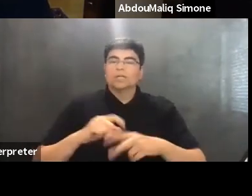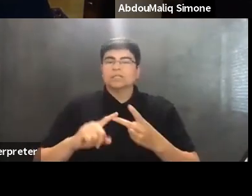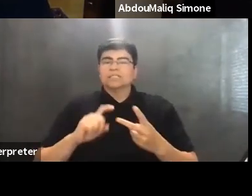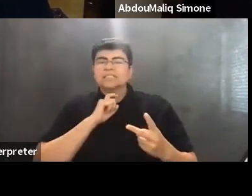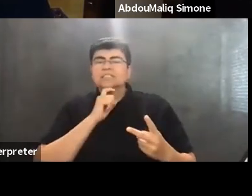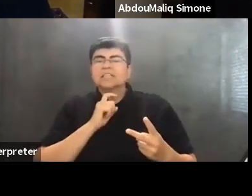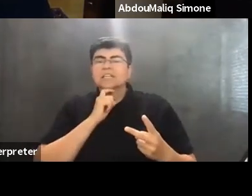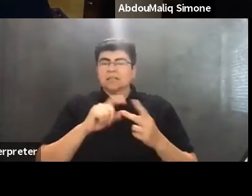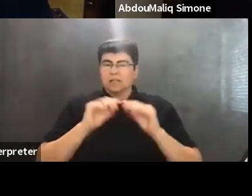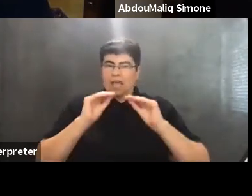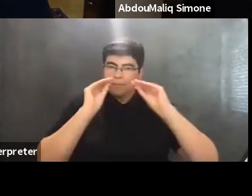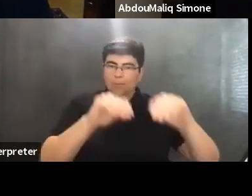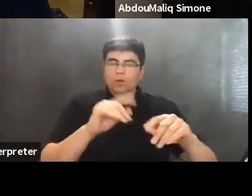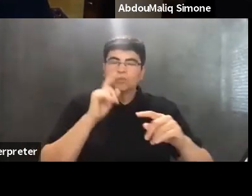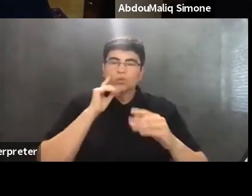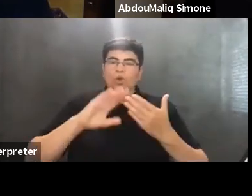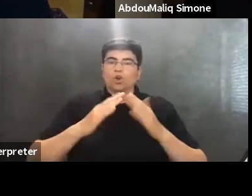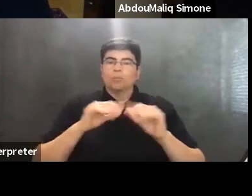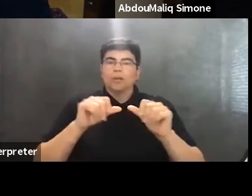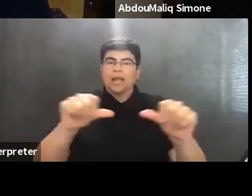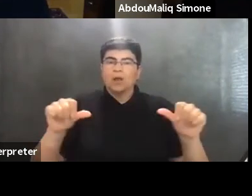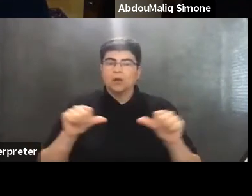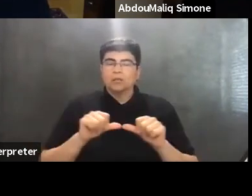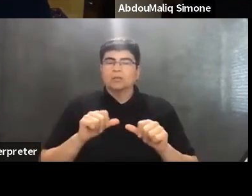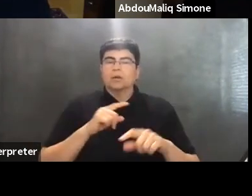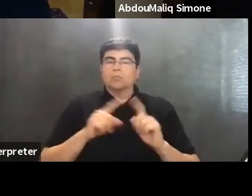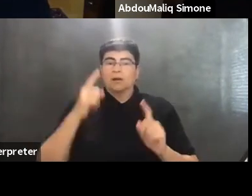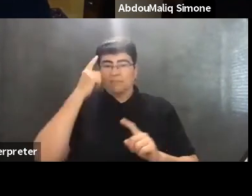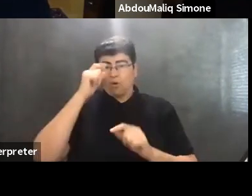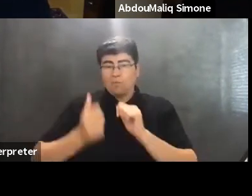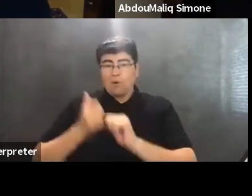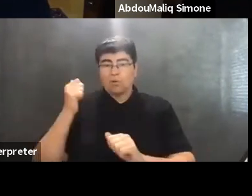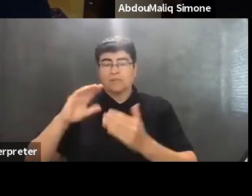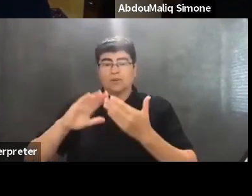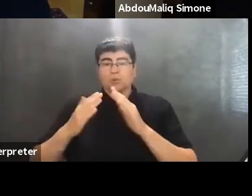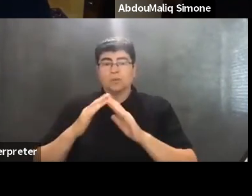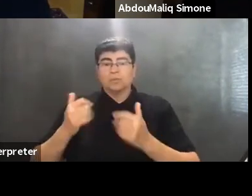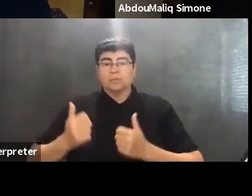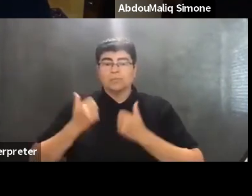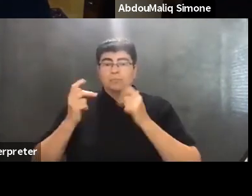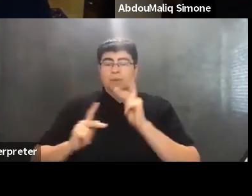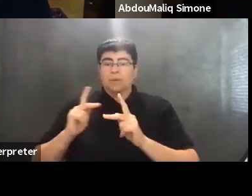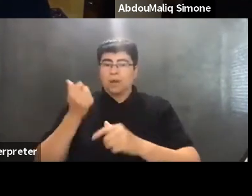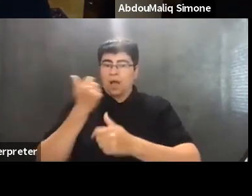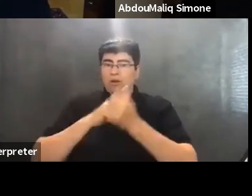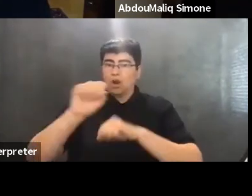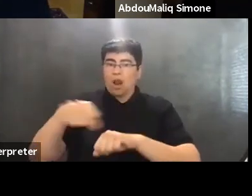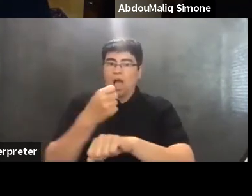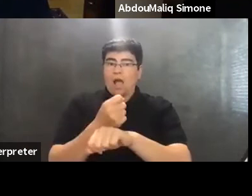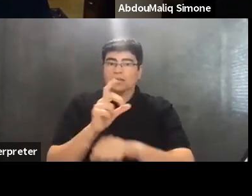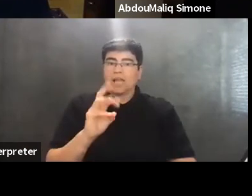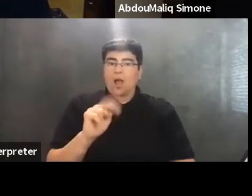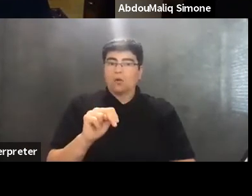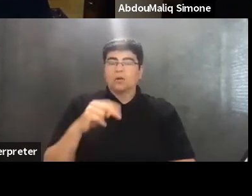applied to urban regions where for the majority of urban residents, particularly under lockdown, the